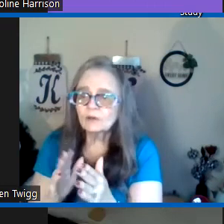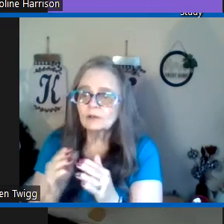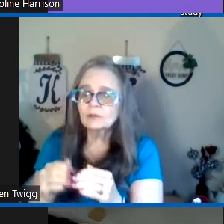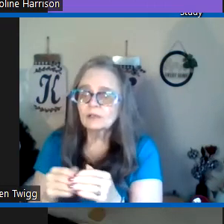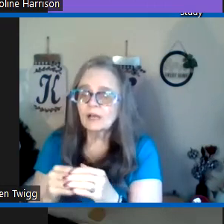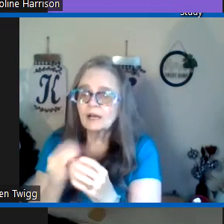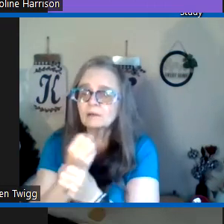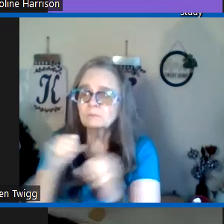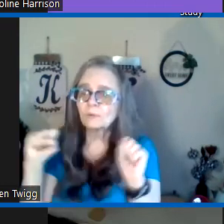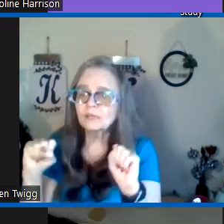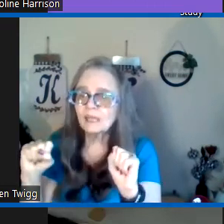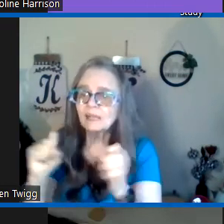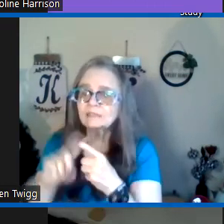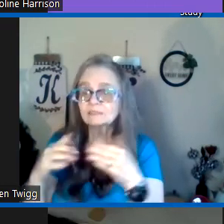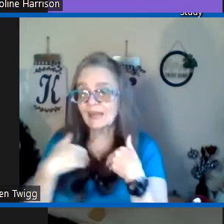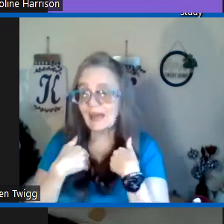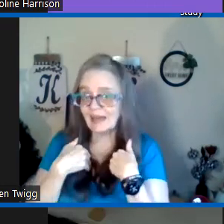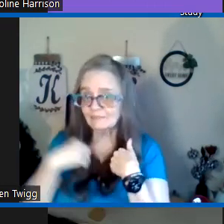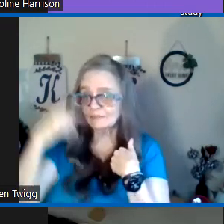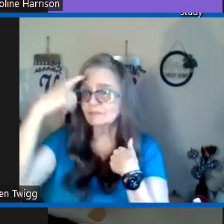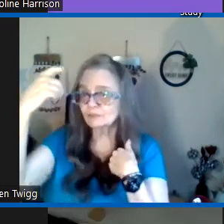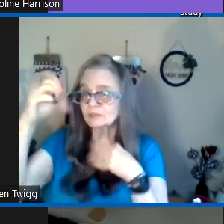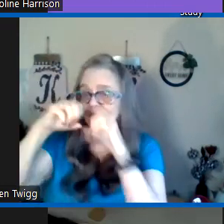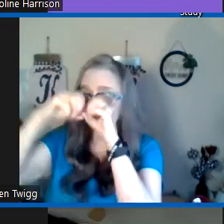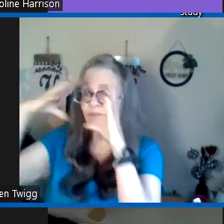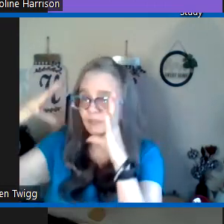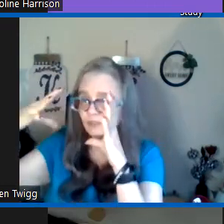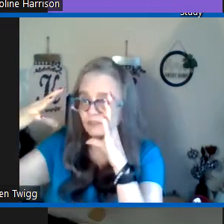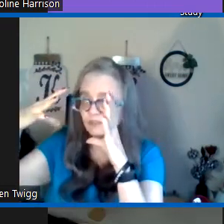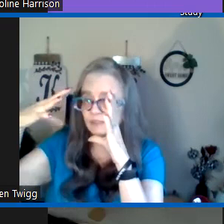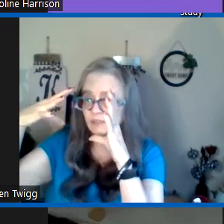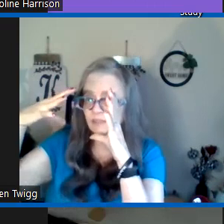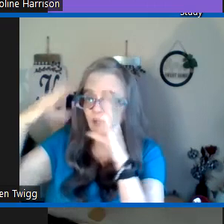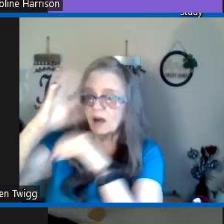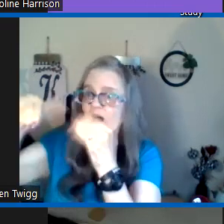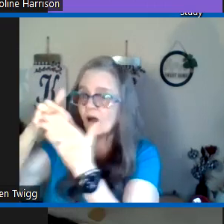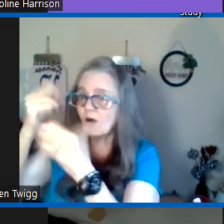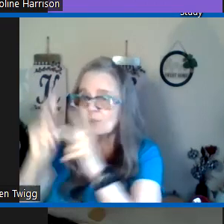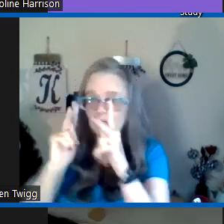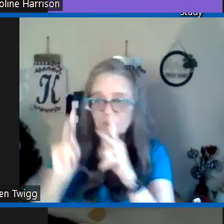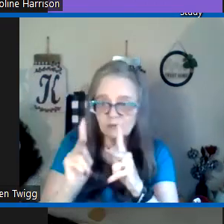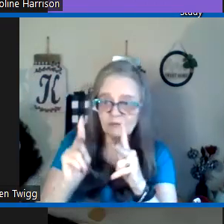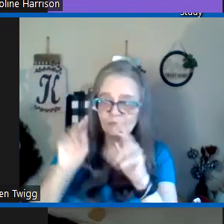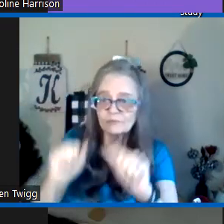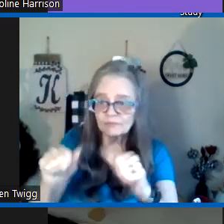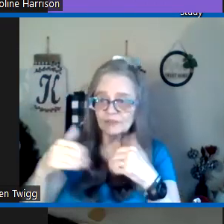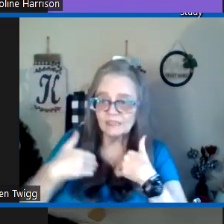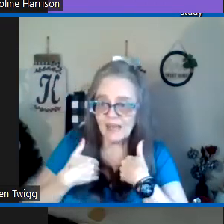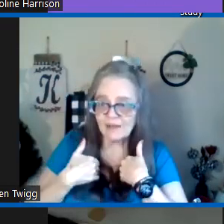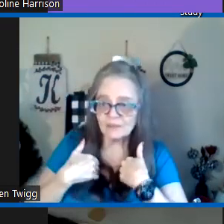or born again to have dreams and visions all people